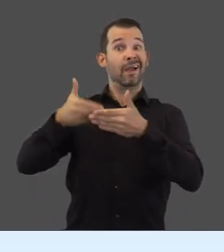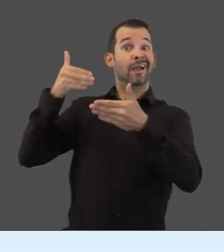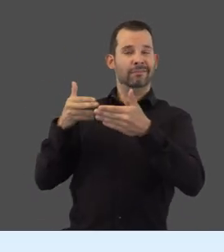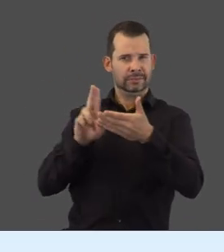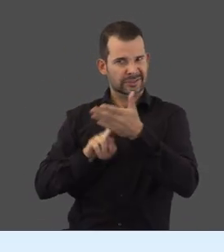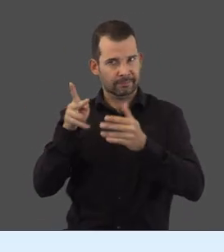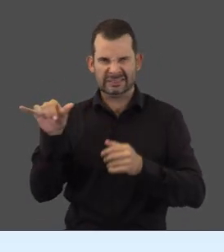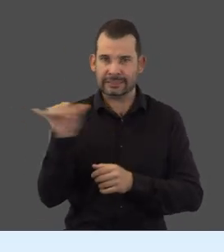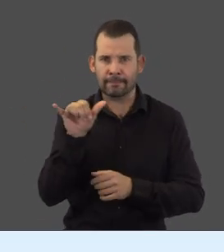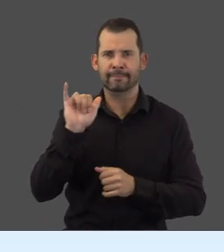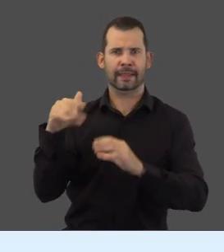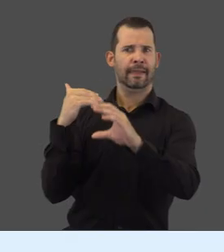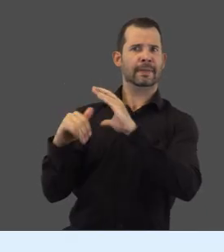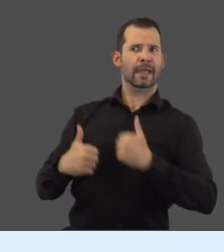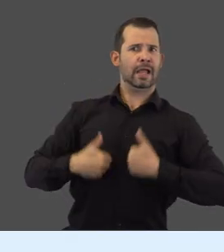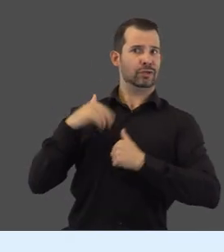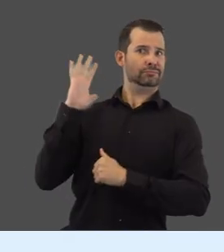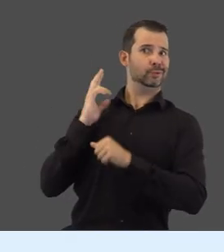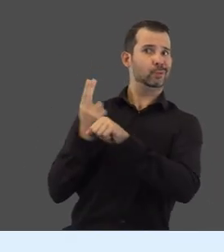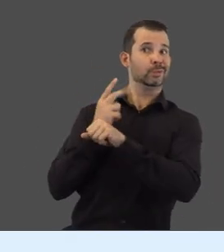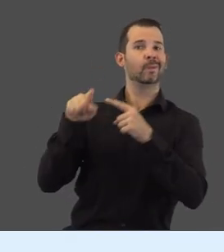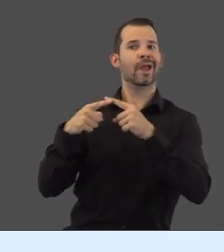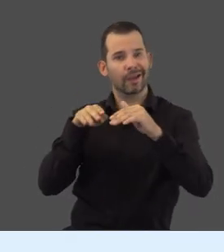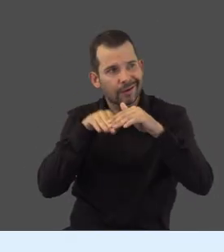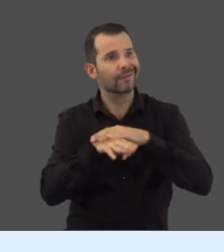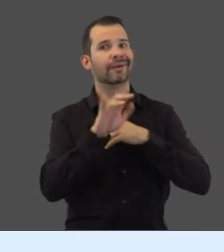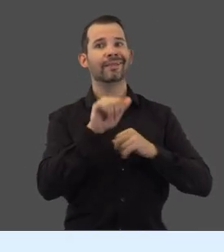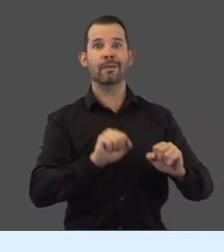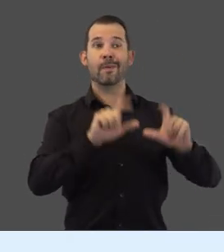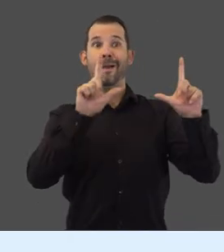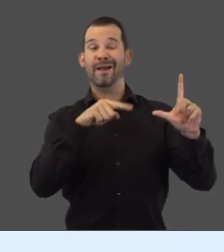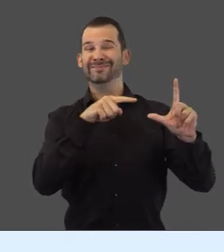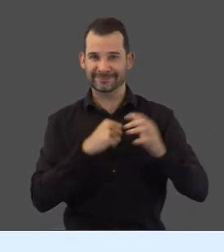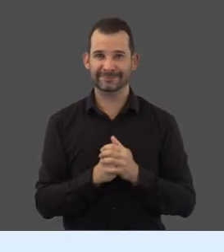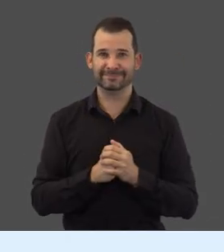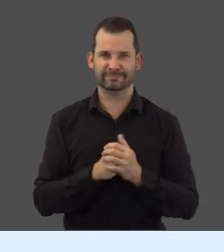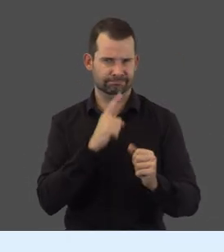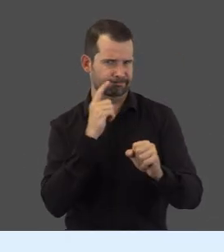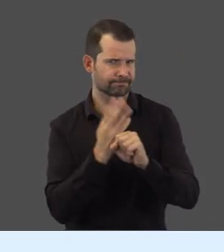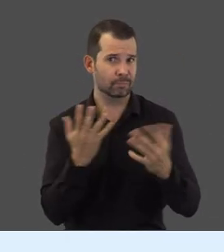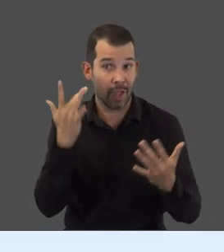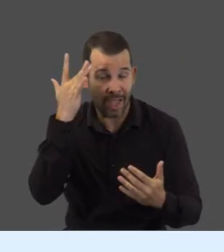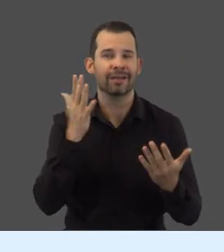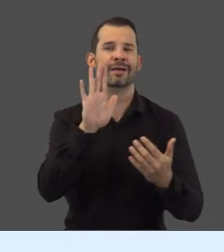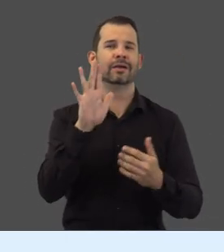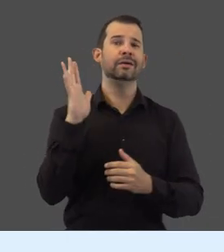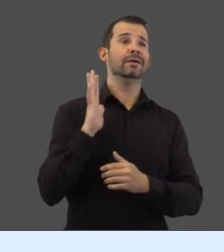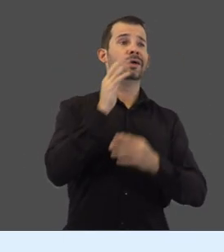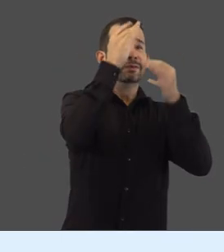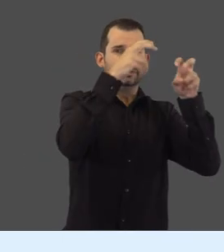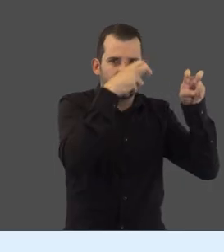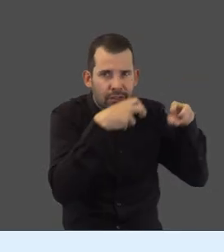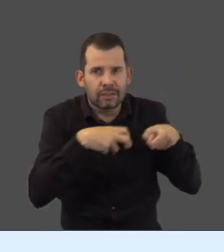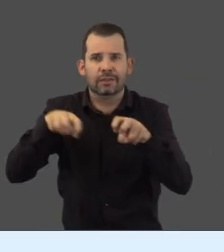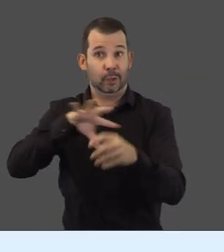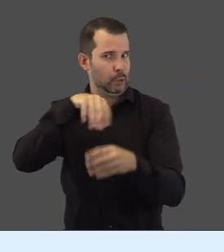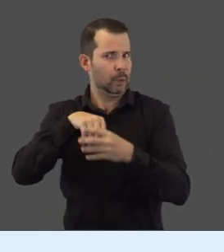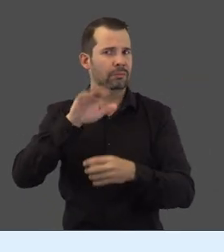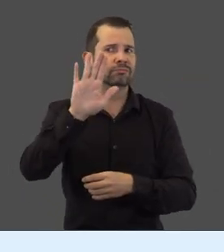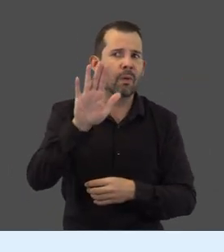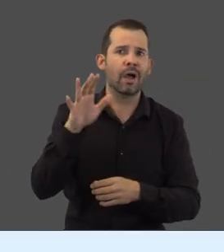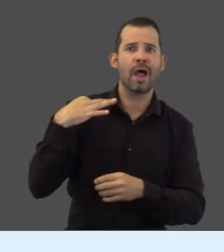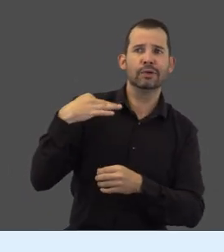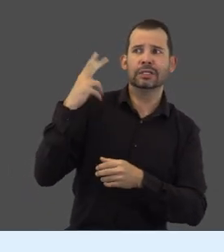sign up with the same email address you used when you last accessed the portal, to ensure that your previous information, including your application